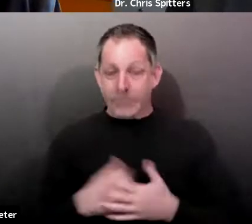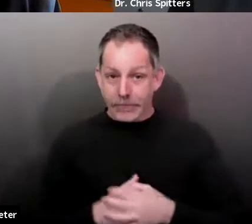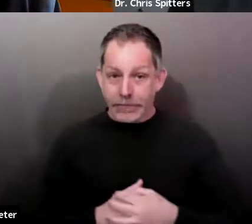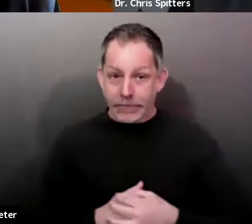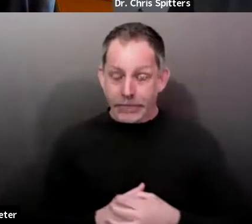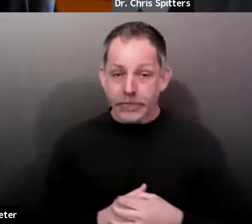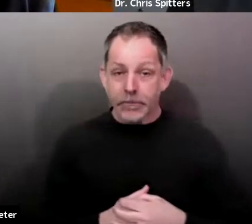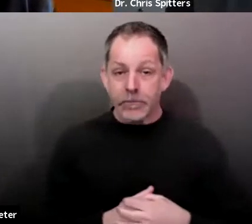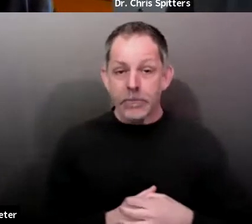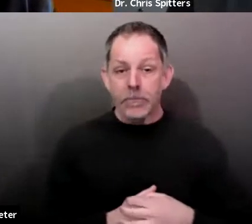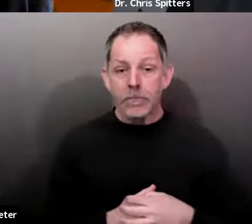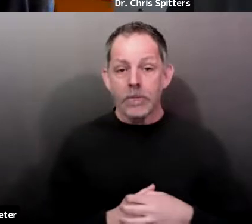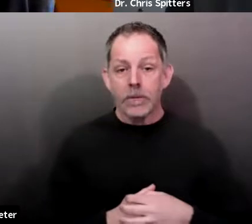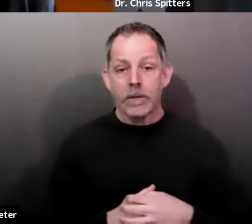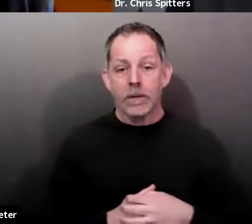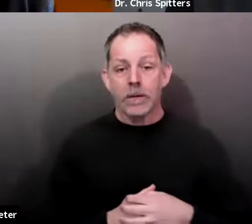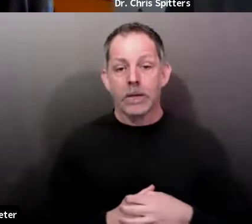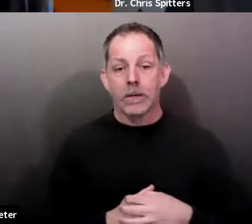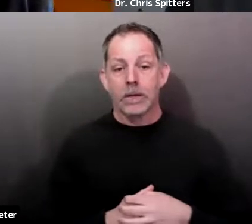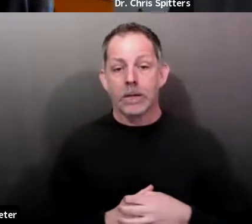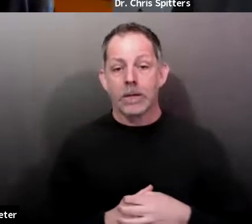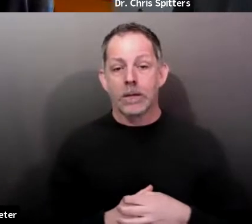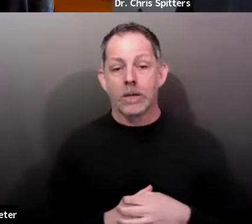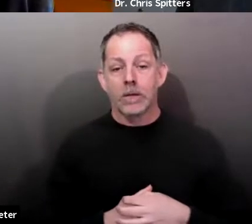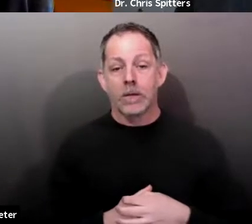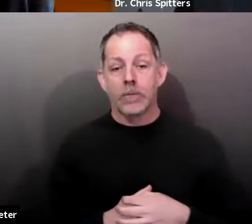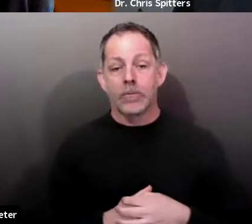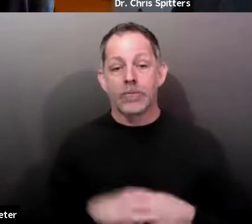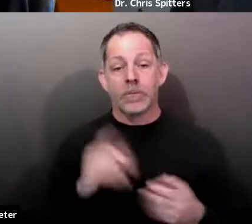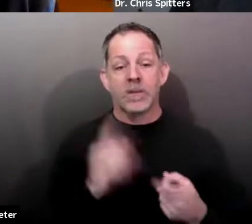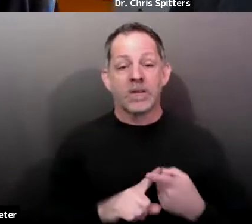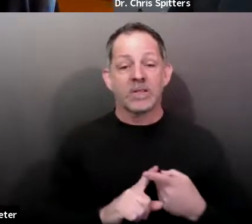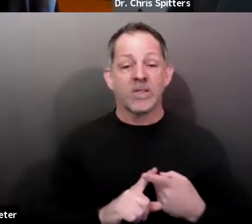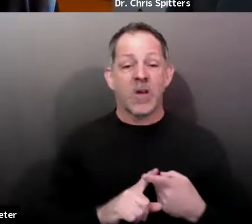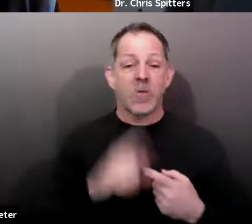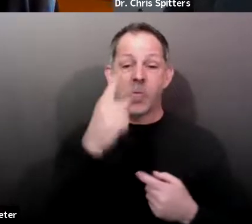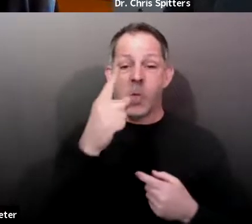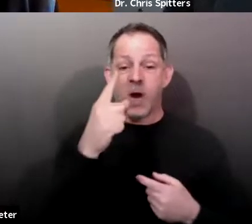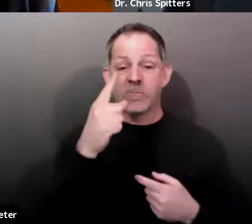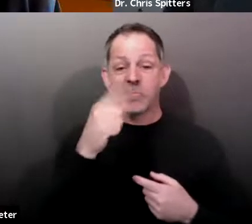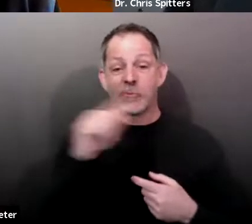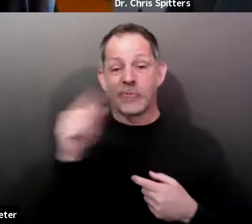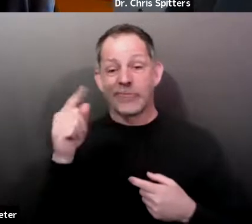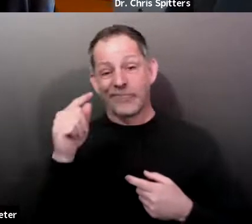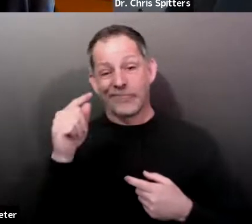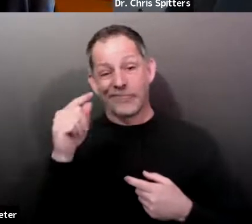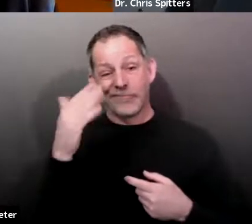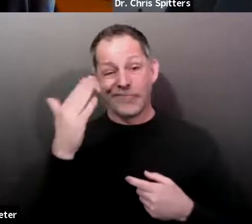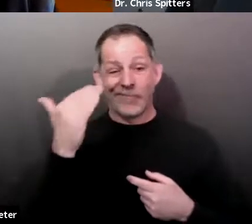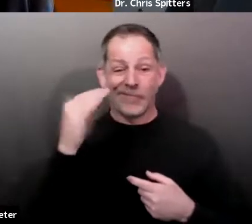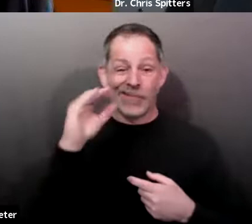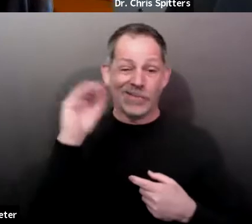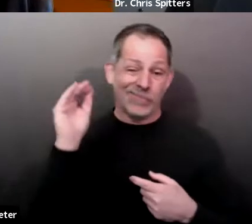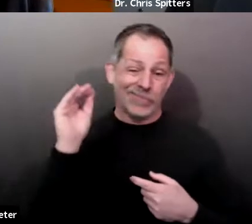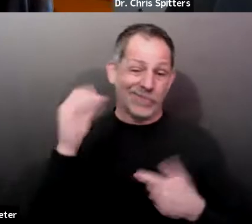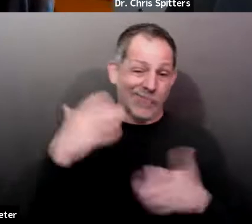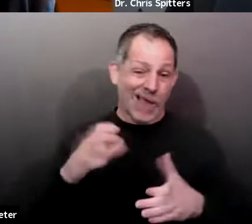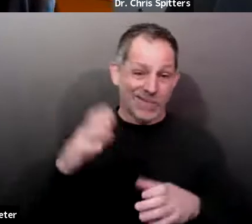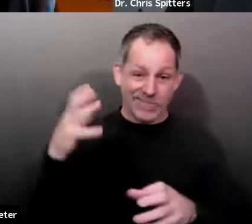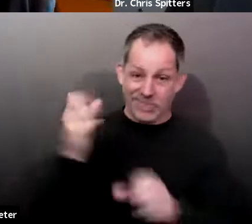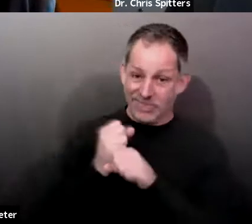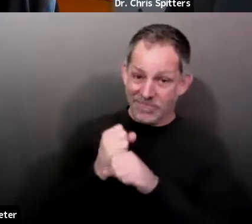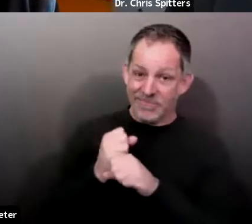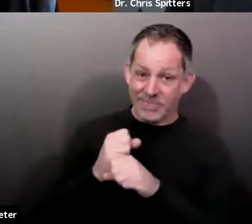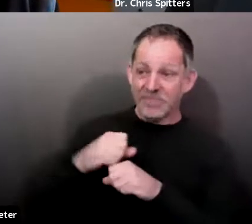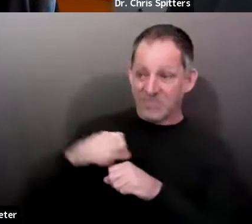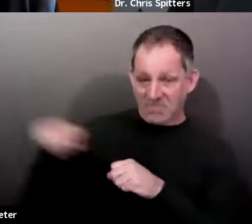roughly a one in 15 chance of if you go into Find My Phase and you qualify and you